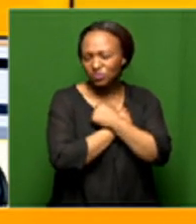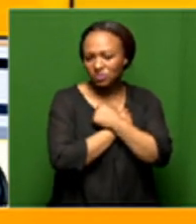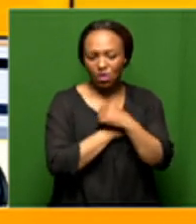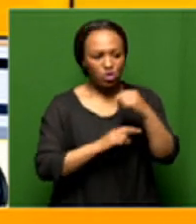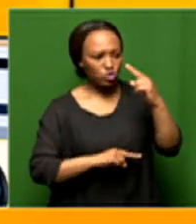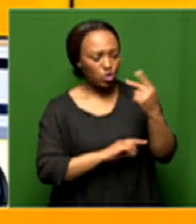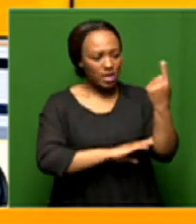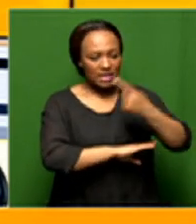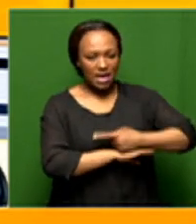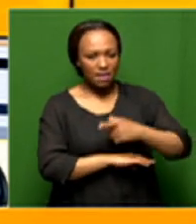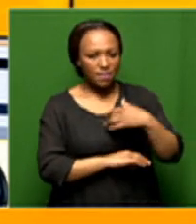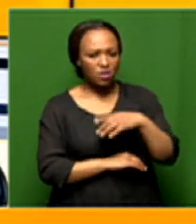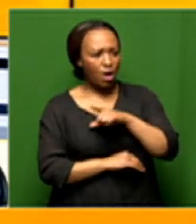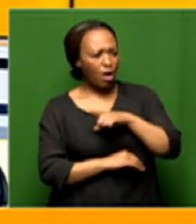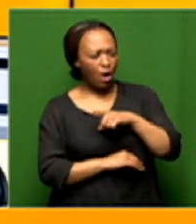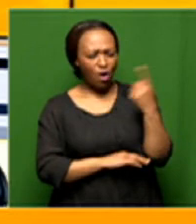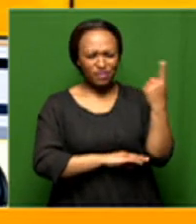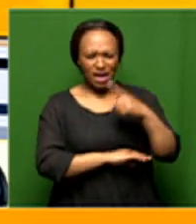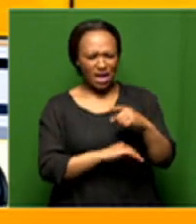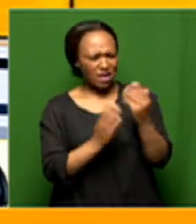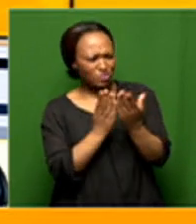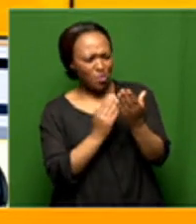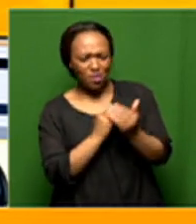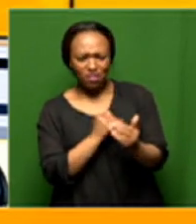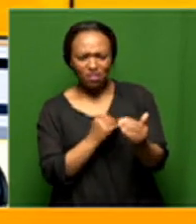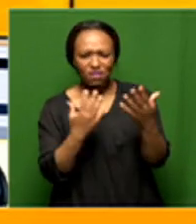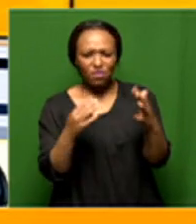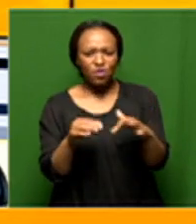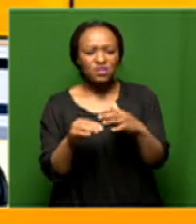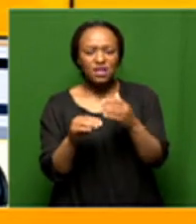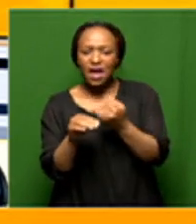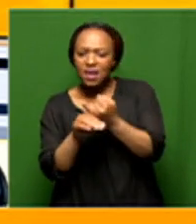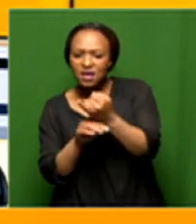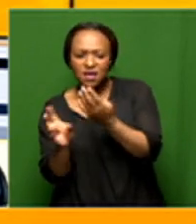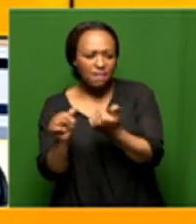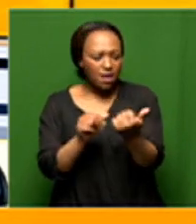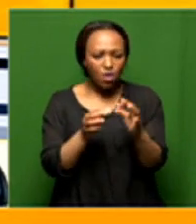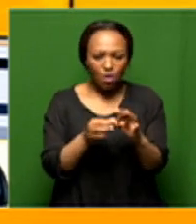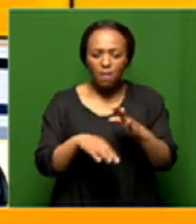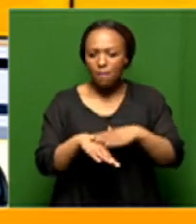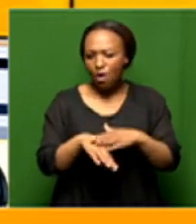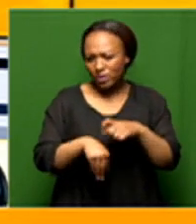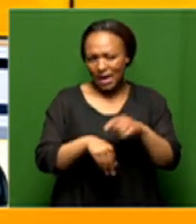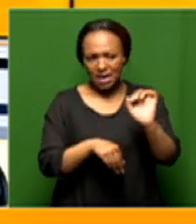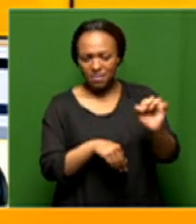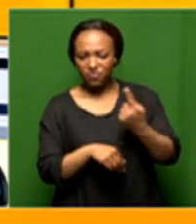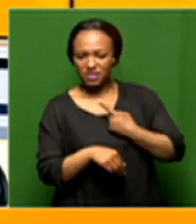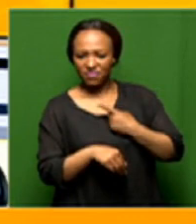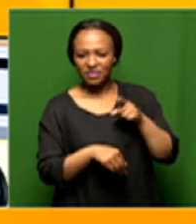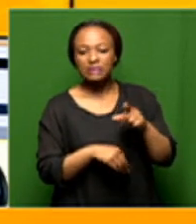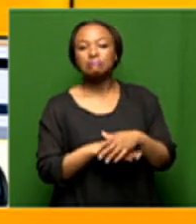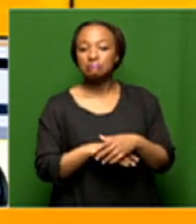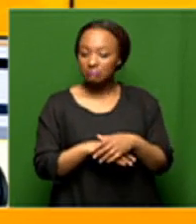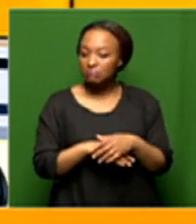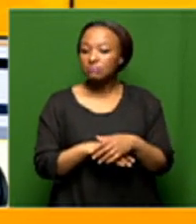because they're not having as long a days as they did before they are finishing earlier having more time to themselves and this is